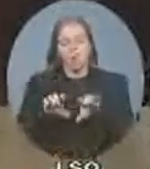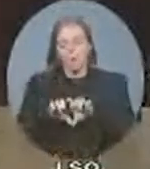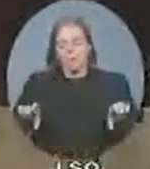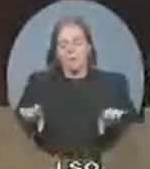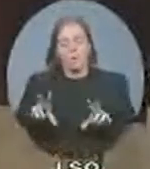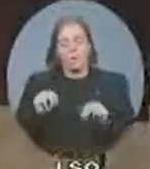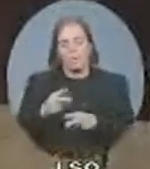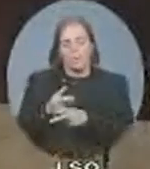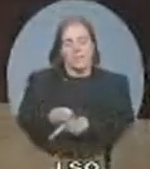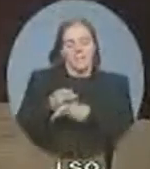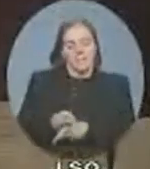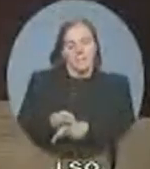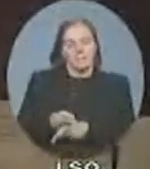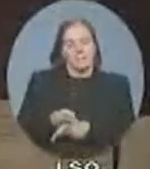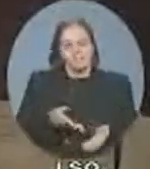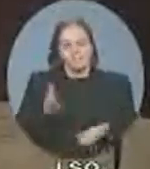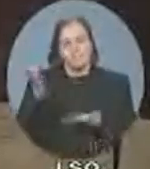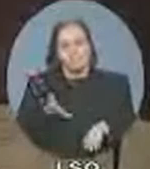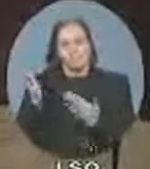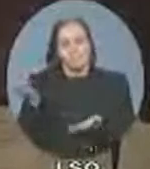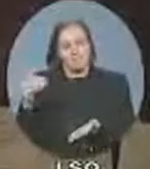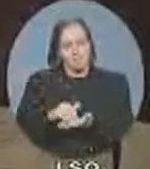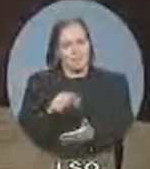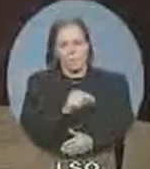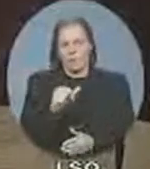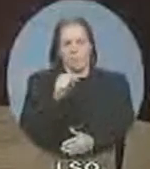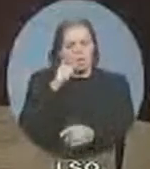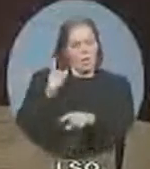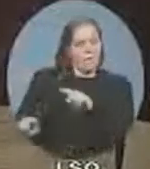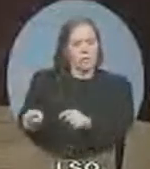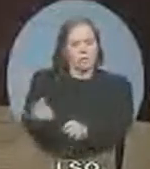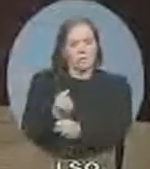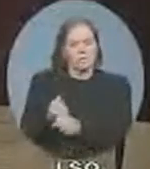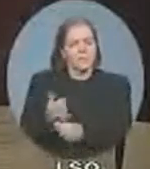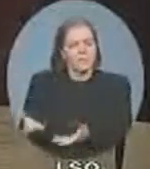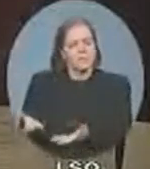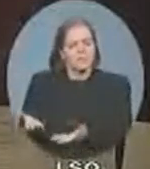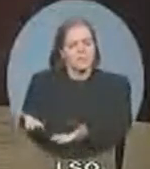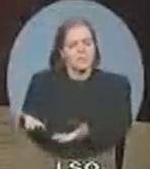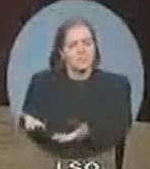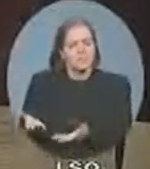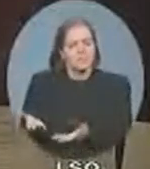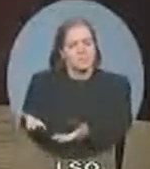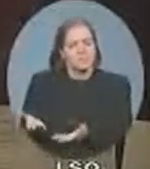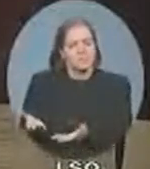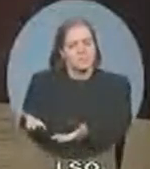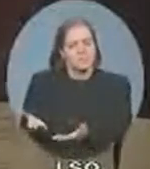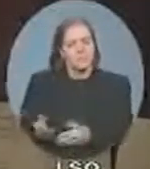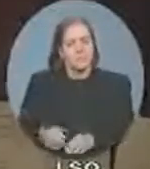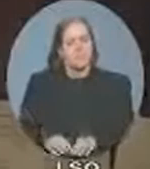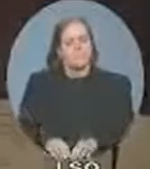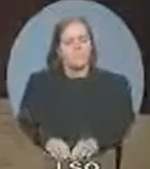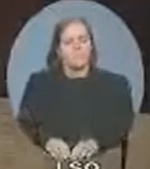products. The government won't stop them from happening. Now we hear of a plan to export raw oil to the U.S. Why would our government endorse